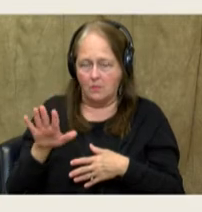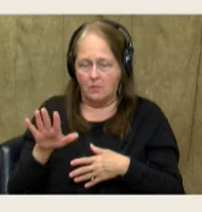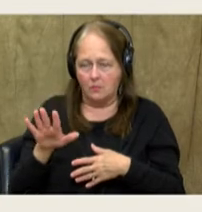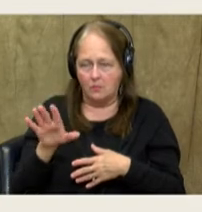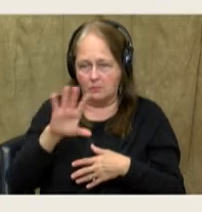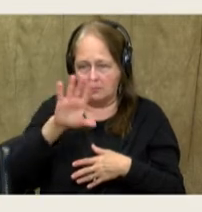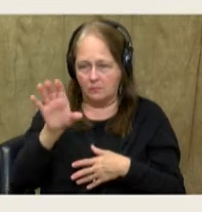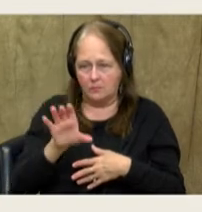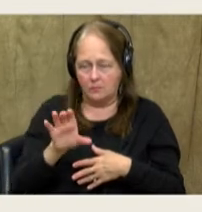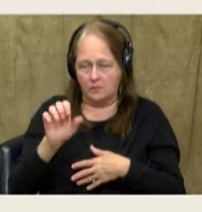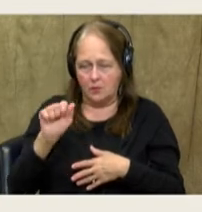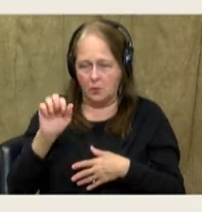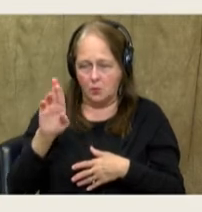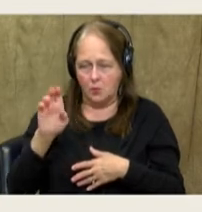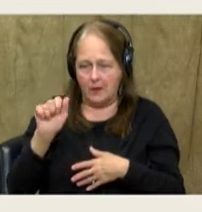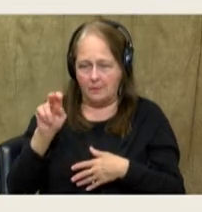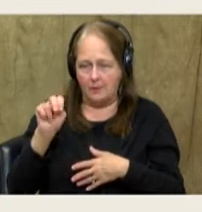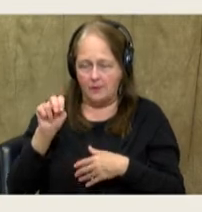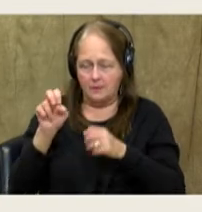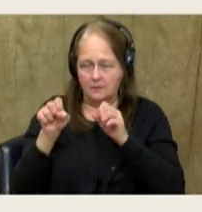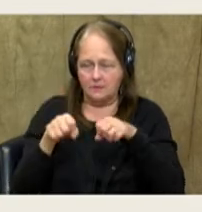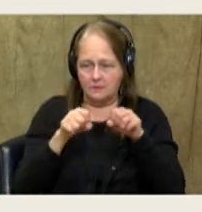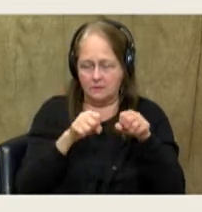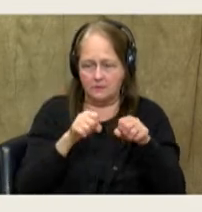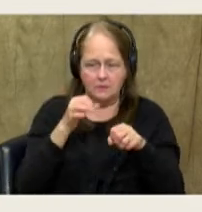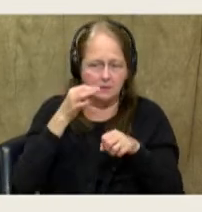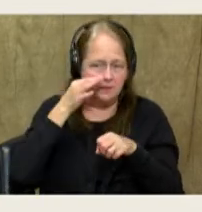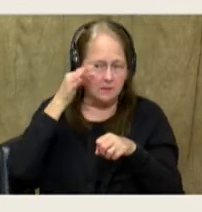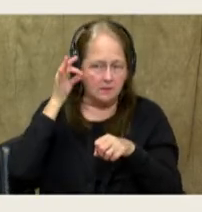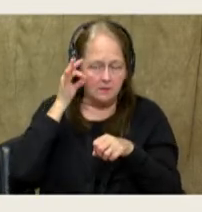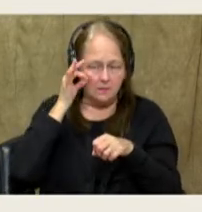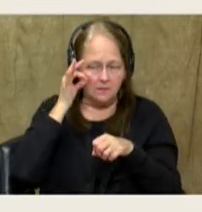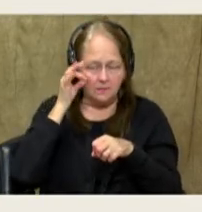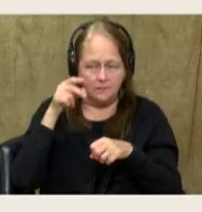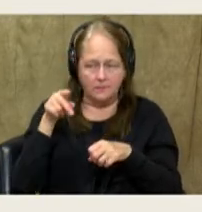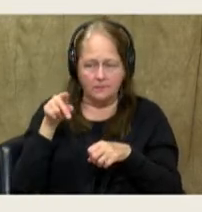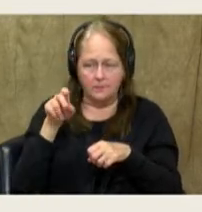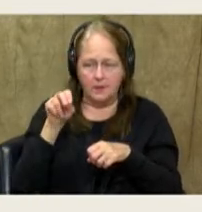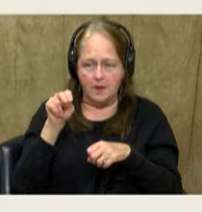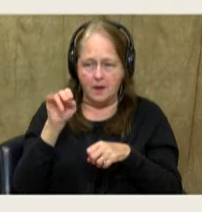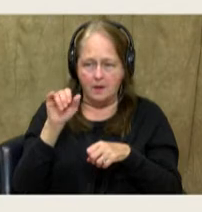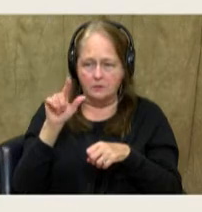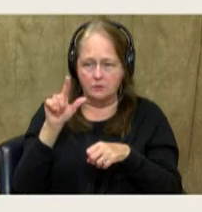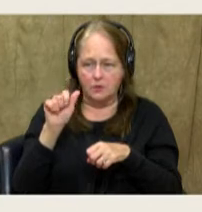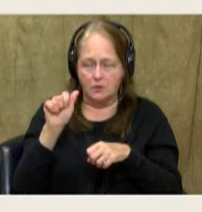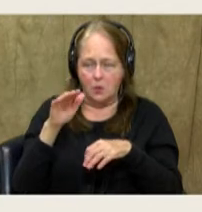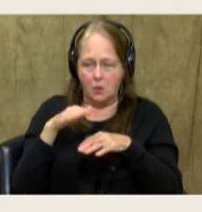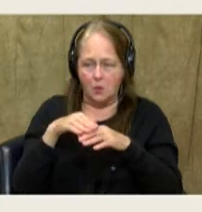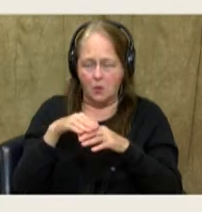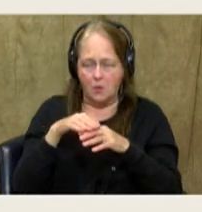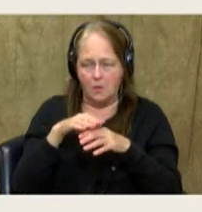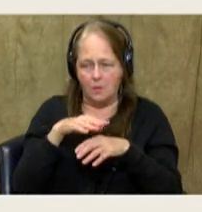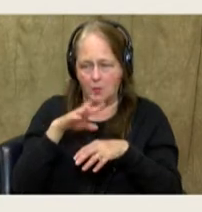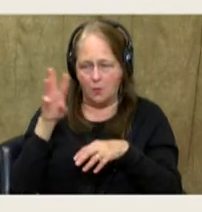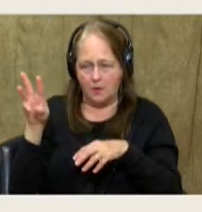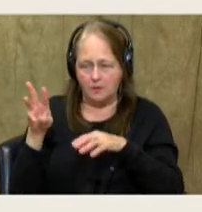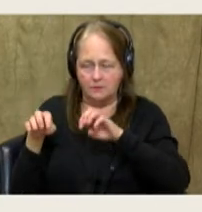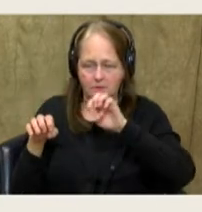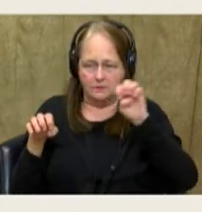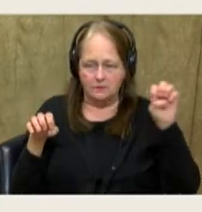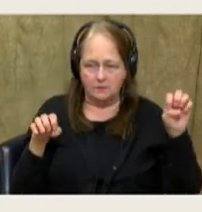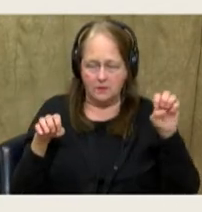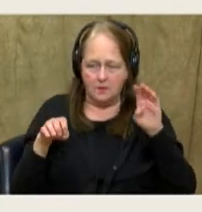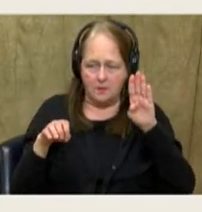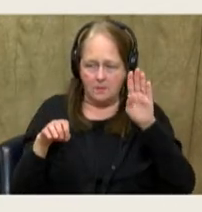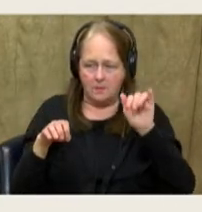we have the Arabian Sea, which is what the Indian Peninsula borders on the west. Then to the east, we have the Bay